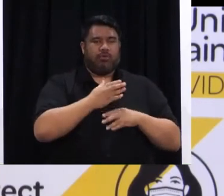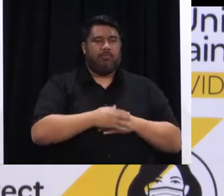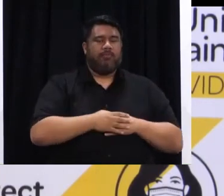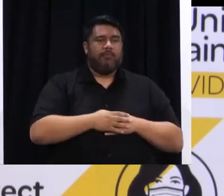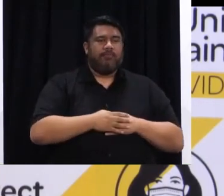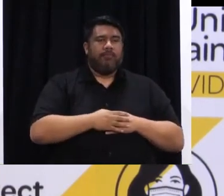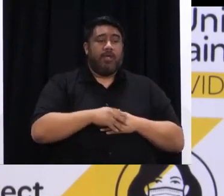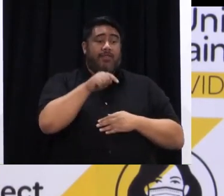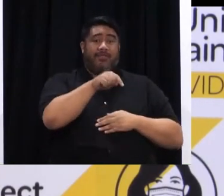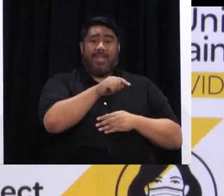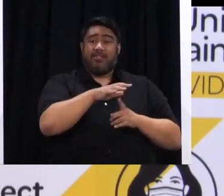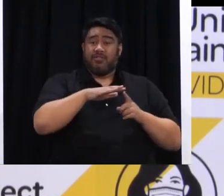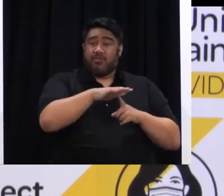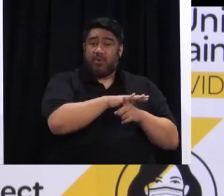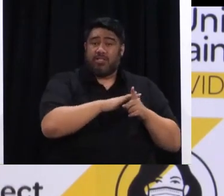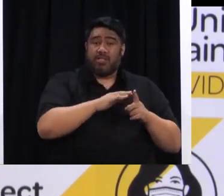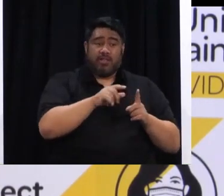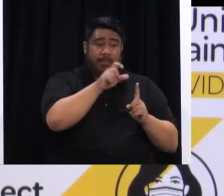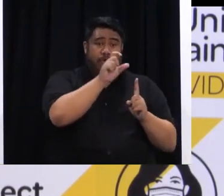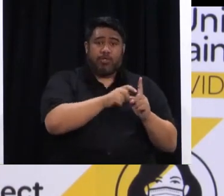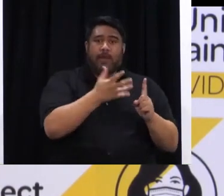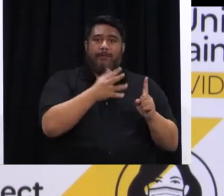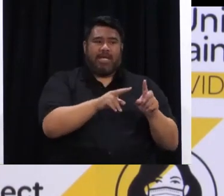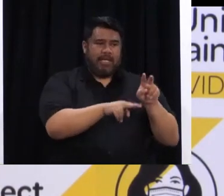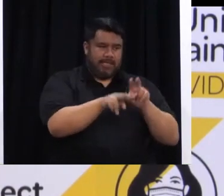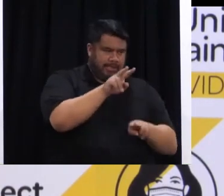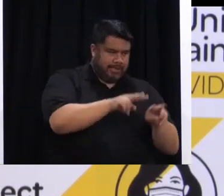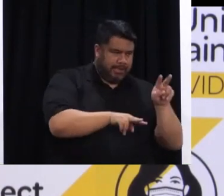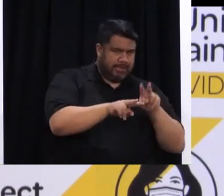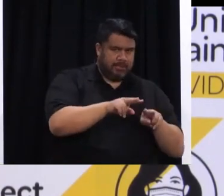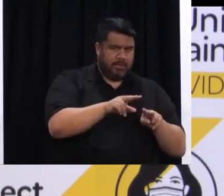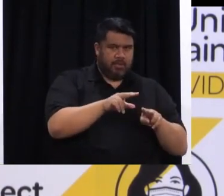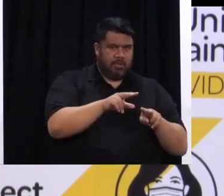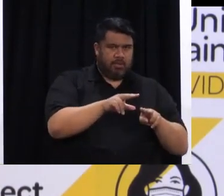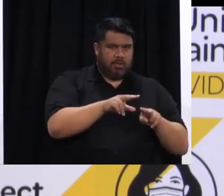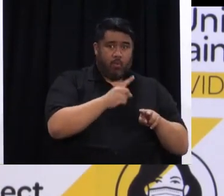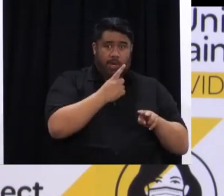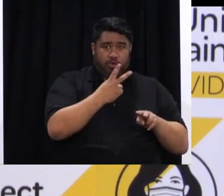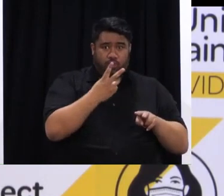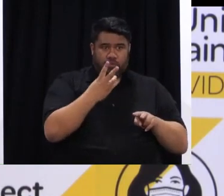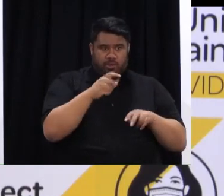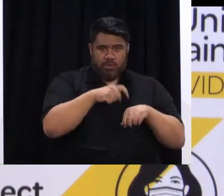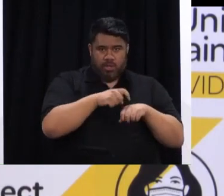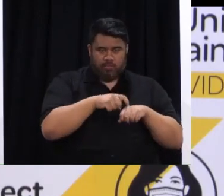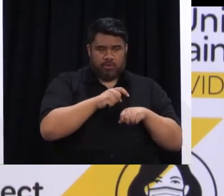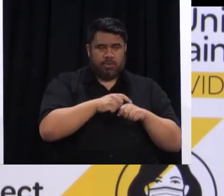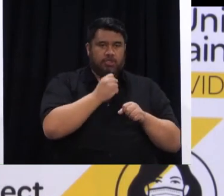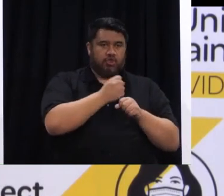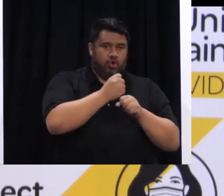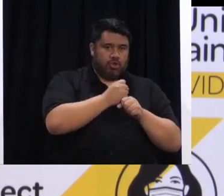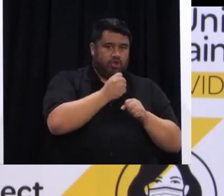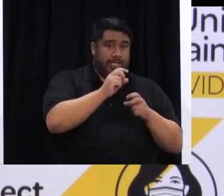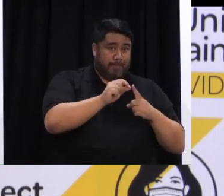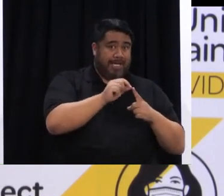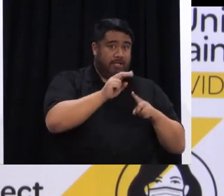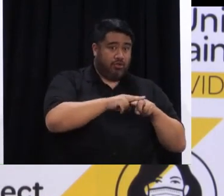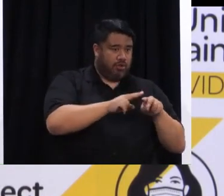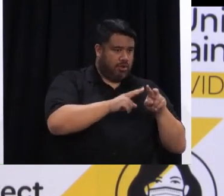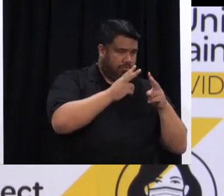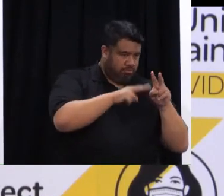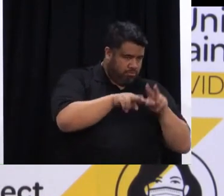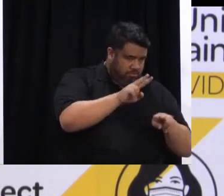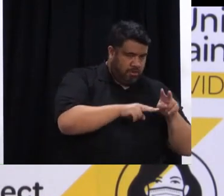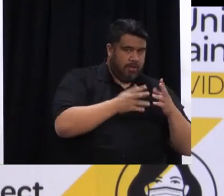I know that the person was assessed more than once, including by a GP, and I'm glad that the person,